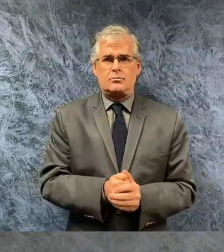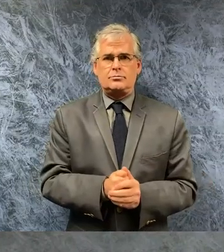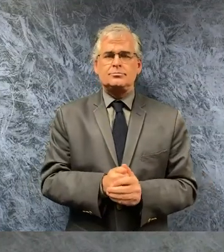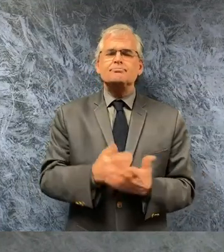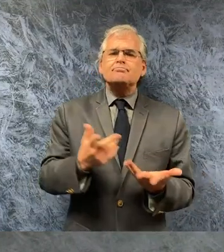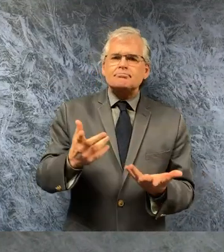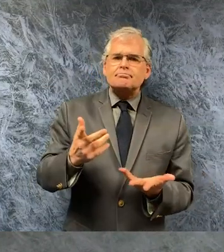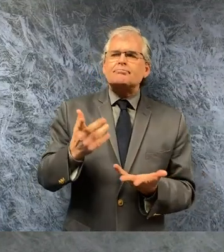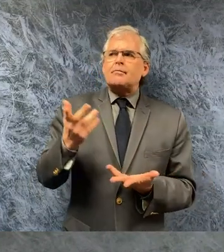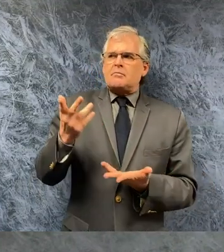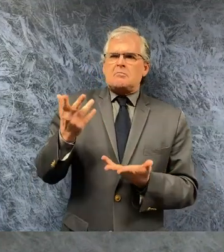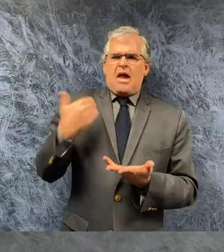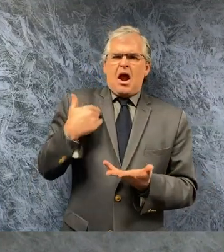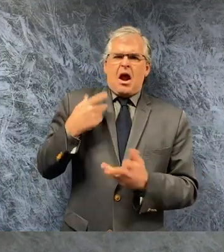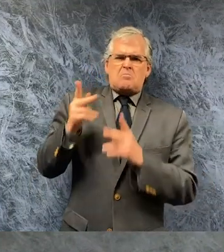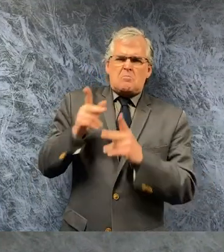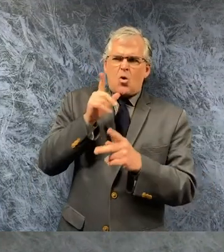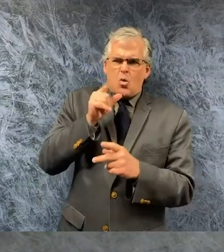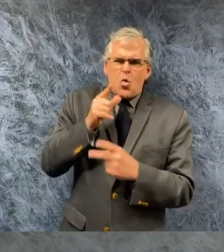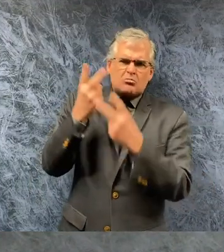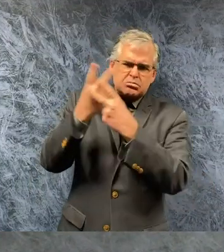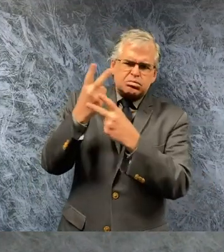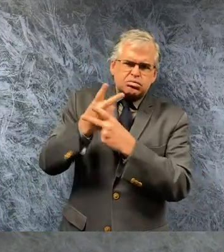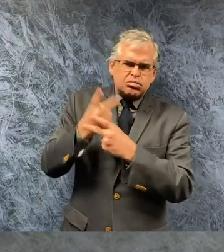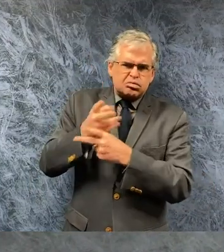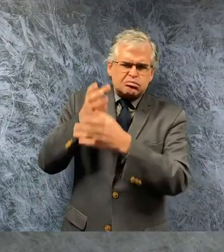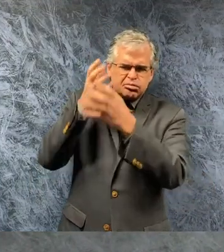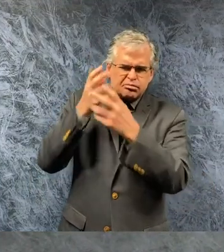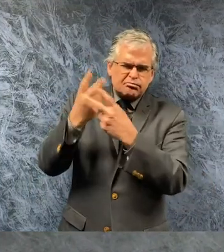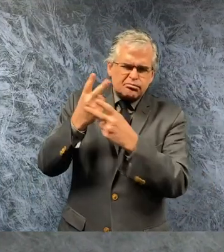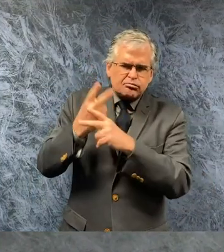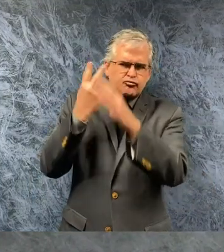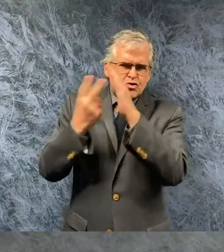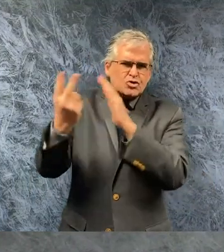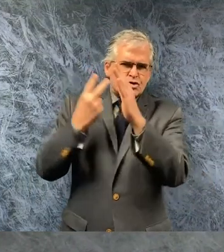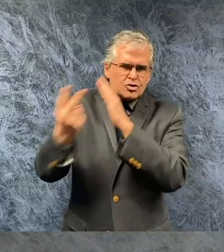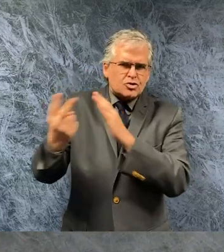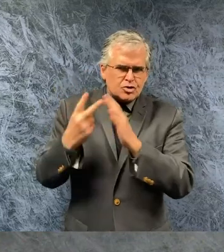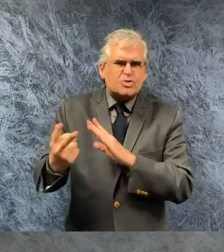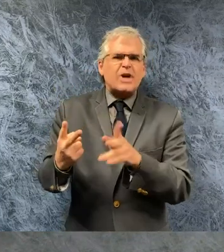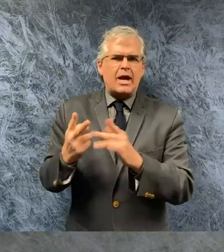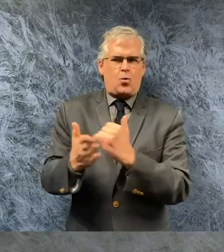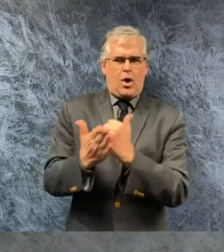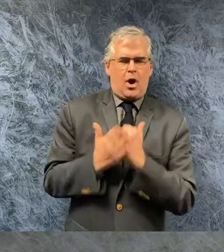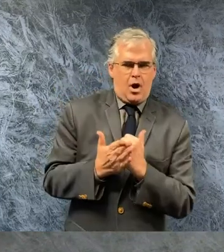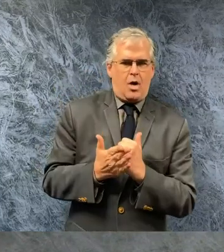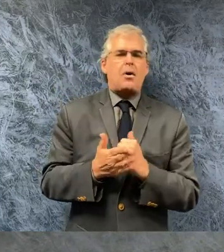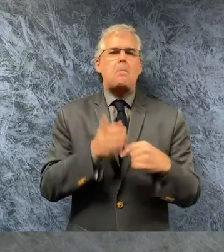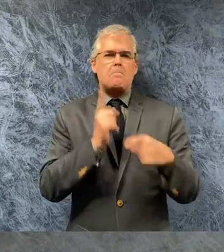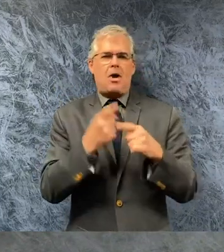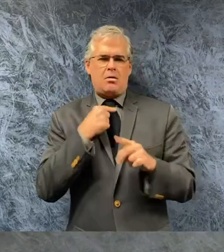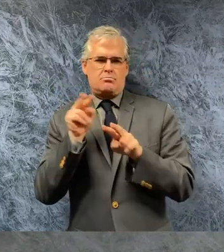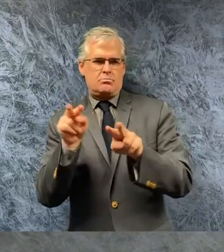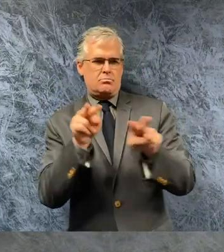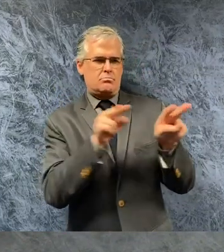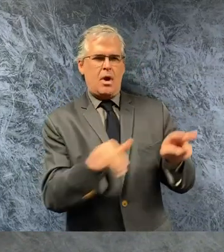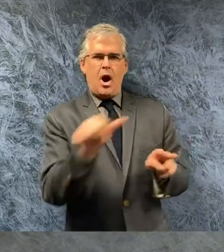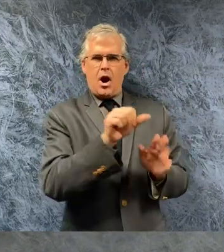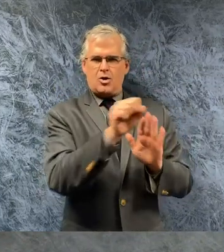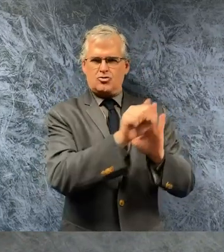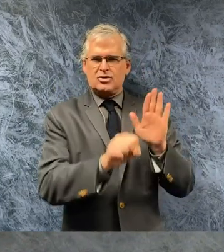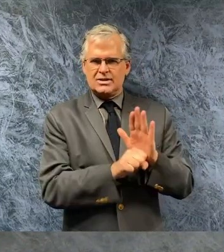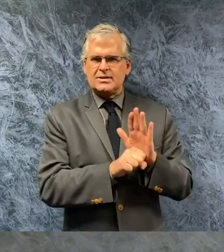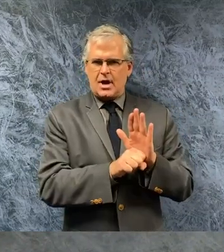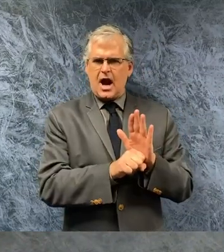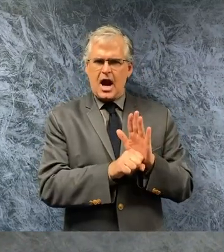models and projections for nevada we also pay close attention to what's happening in other states particularly in hot spot zones like new